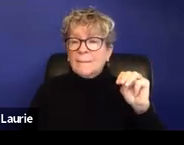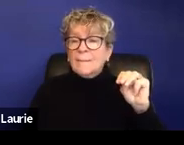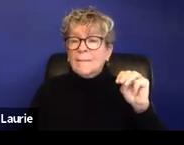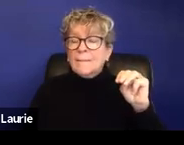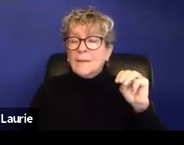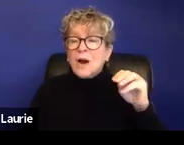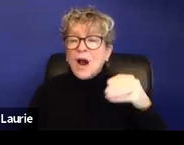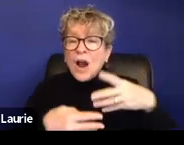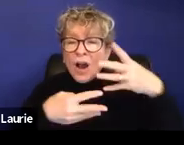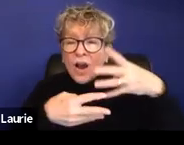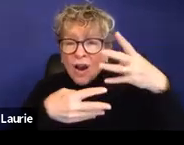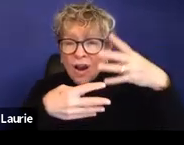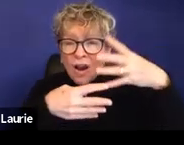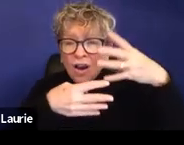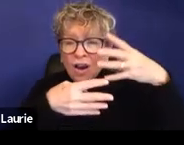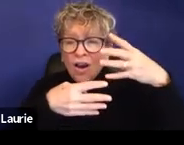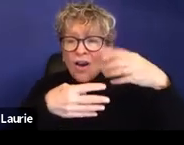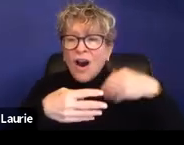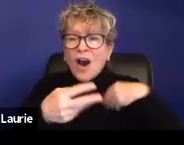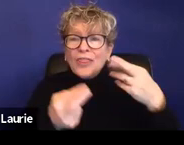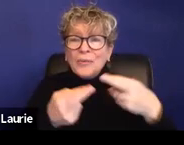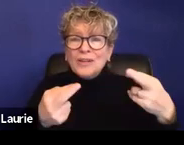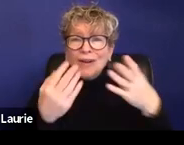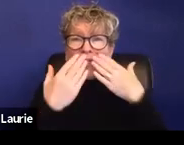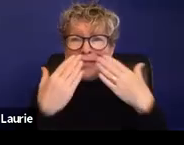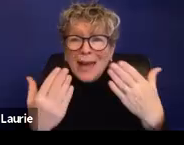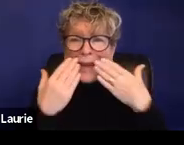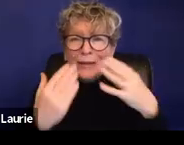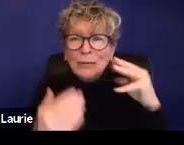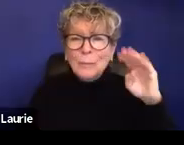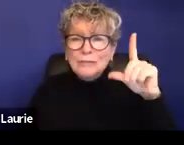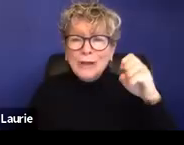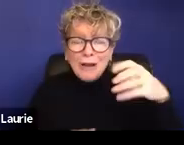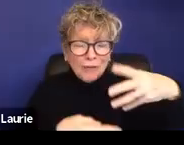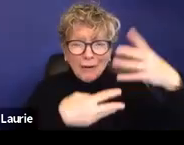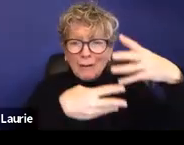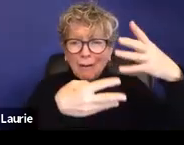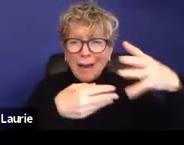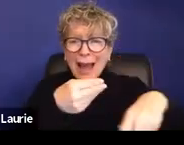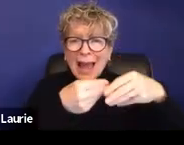Oh, I love all the, all the resources. Thank you, Michelle, for putting all of that into the chat.